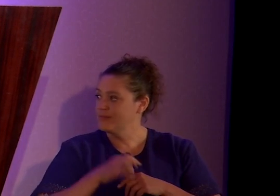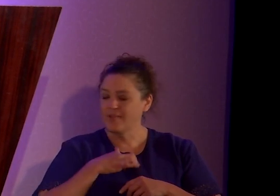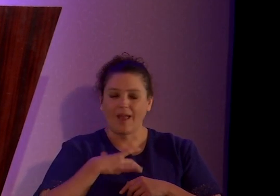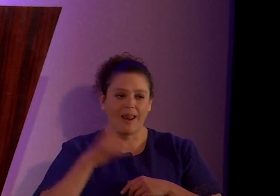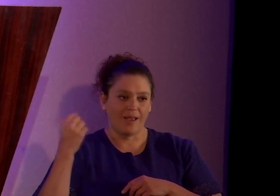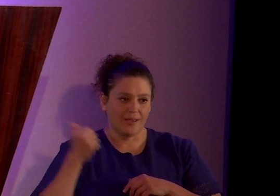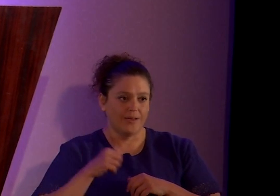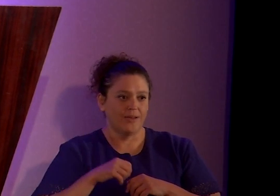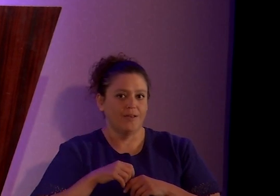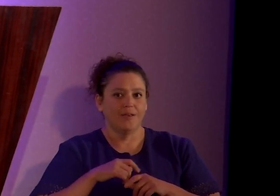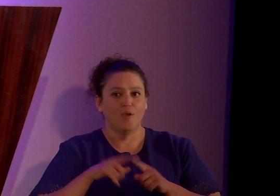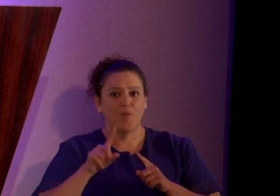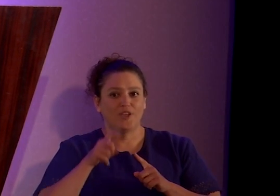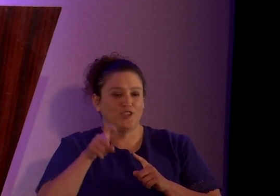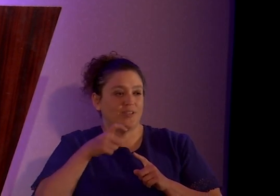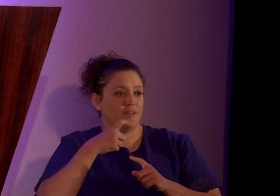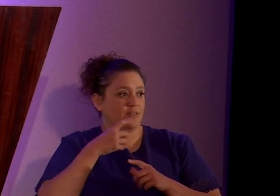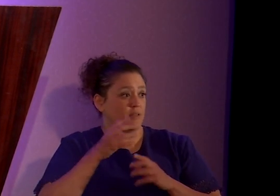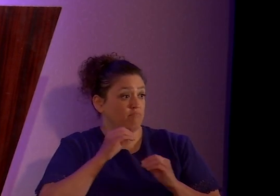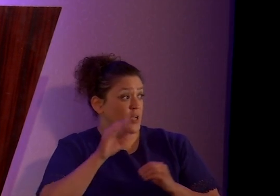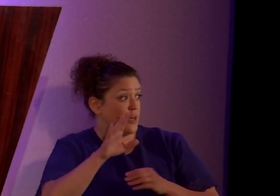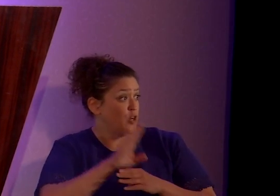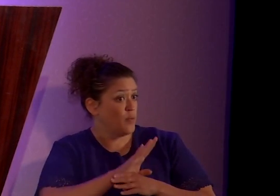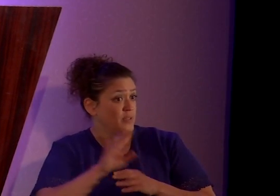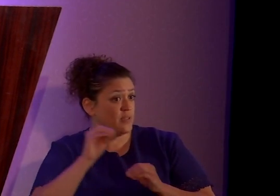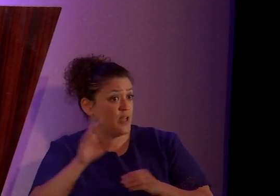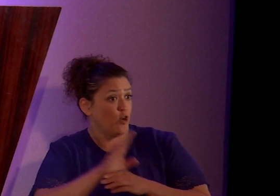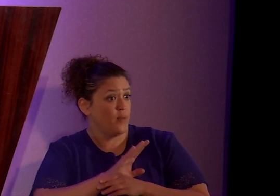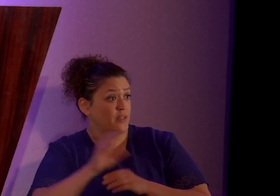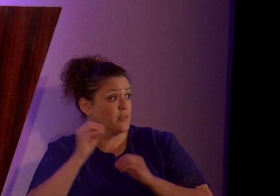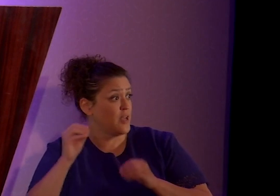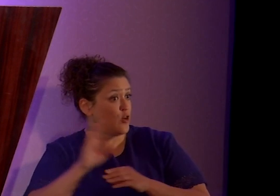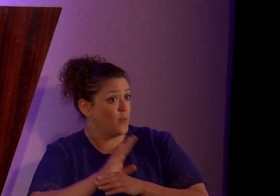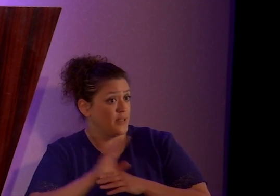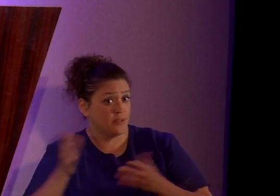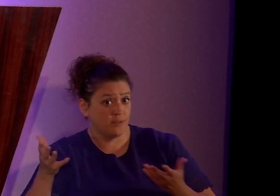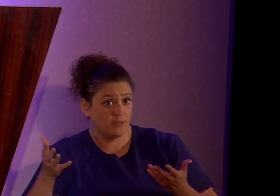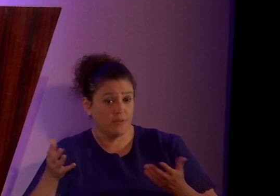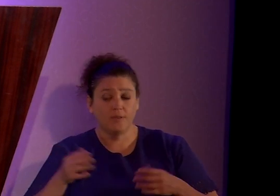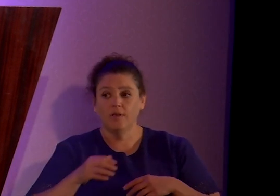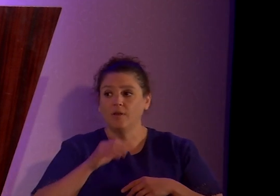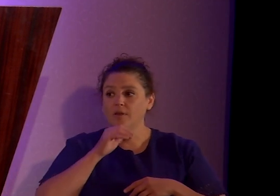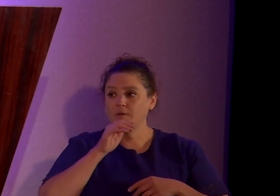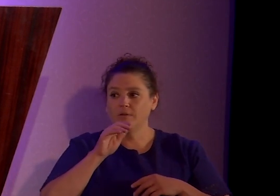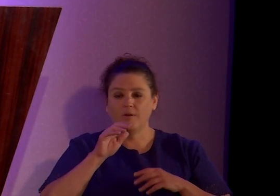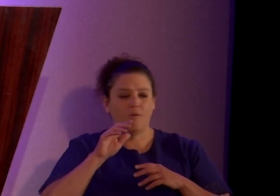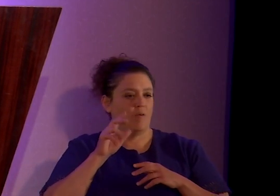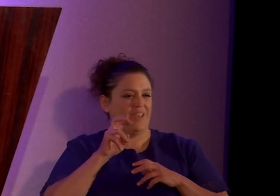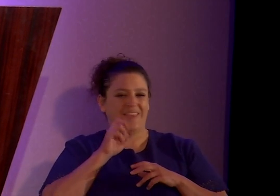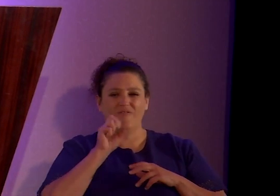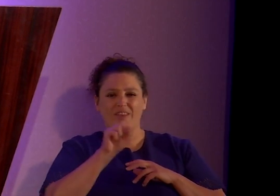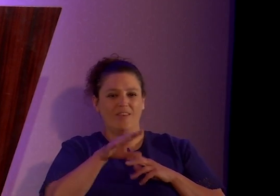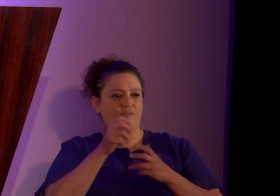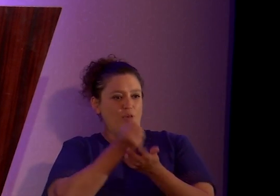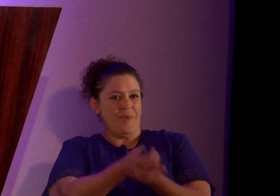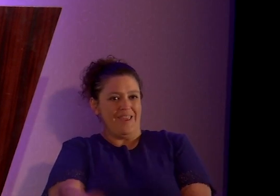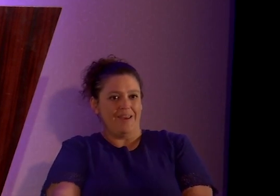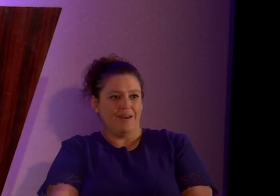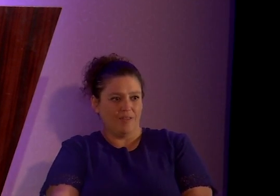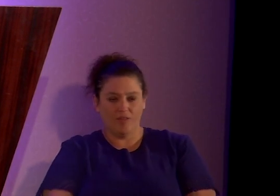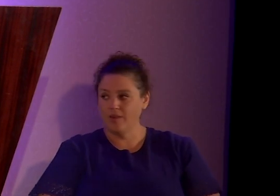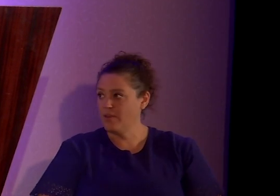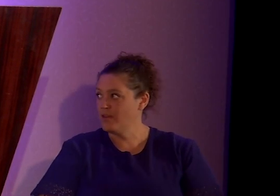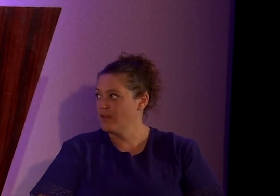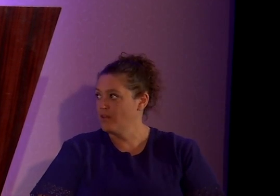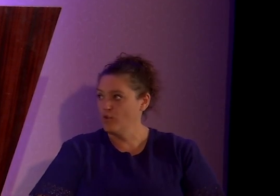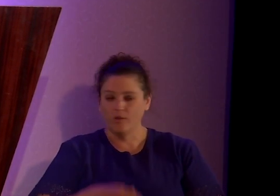But yeah, I just had to say, none of your business, none of your business, none of your business. Do not even throw them anything. I wouldn't even tell them if was still a